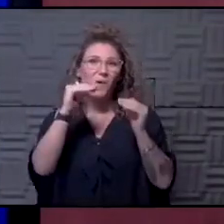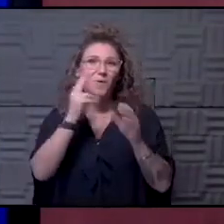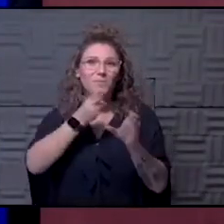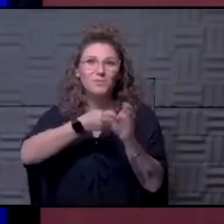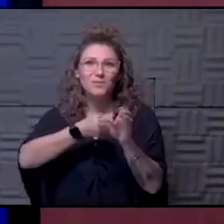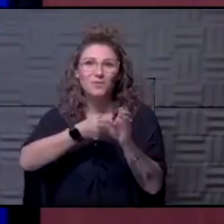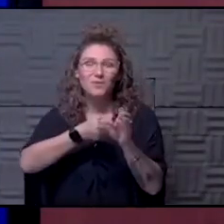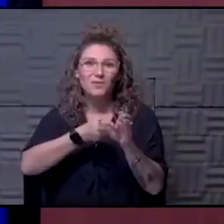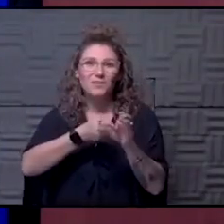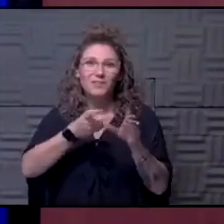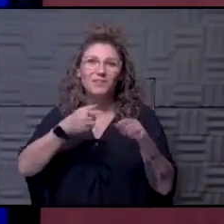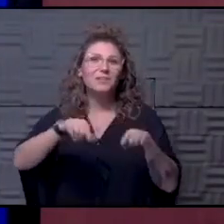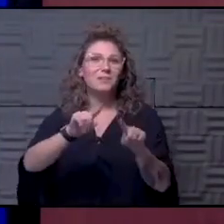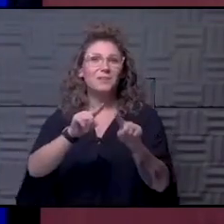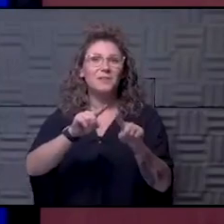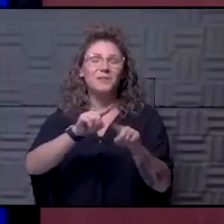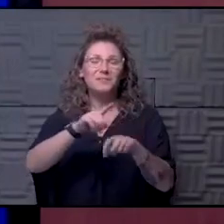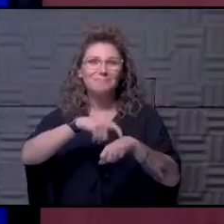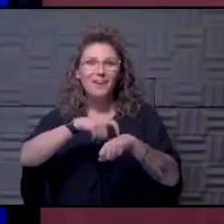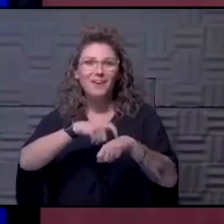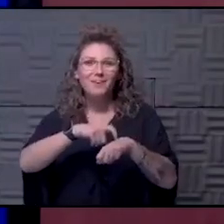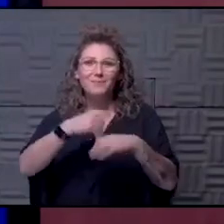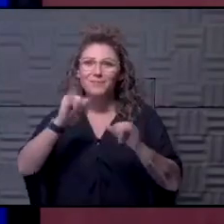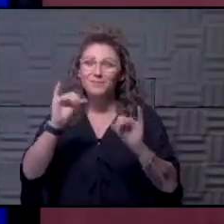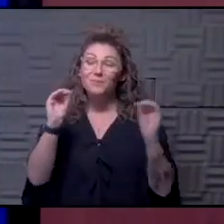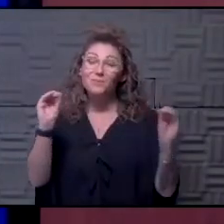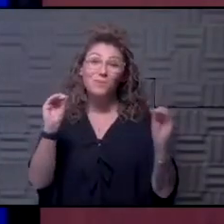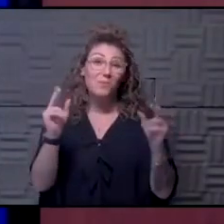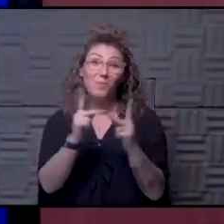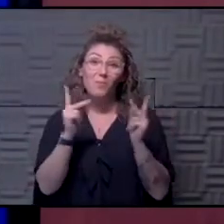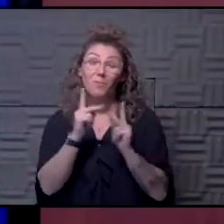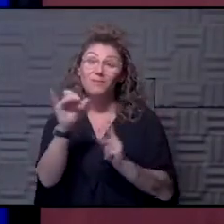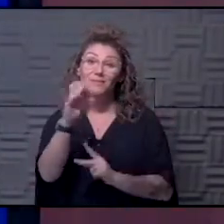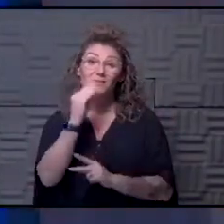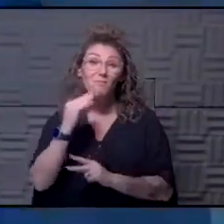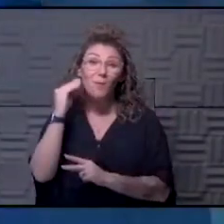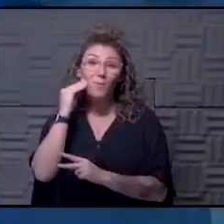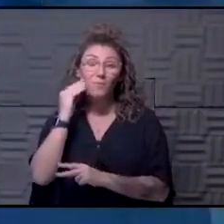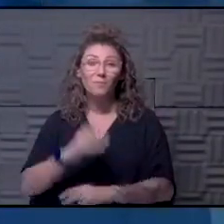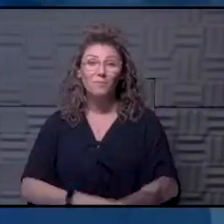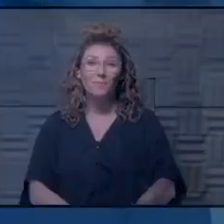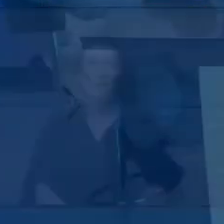In the meantime, remember, there's still no place like home. on Tuesday, Withinóm.